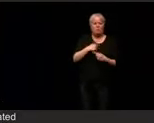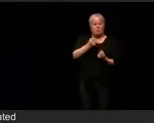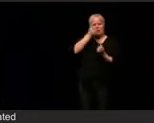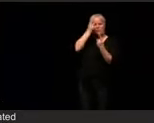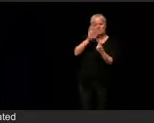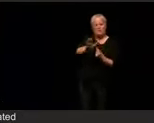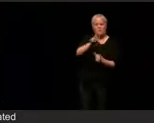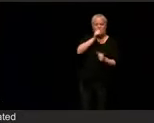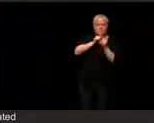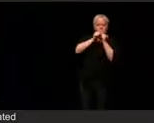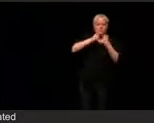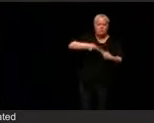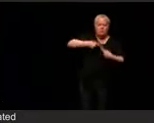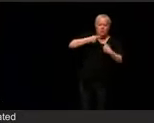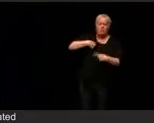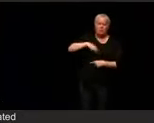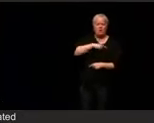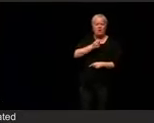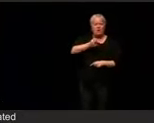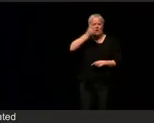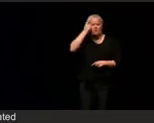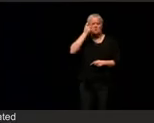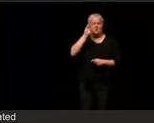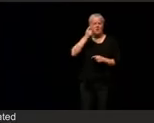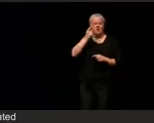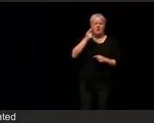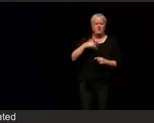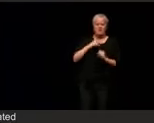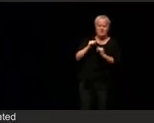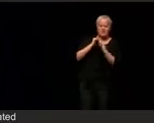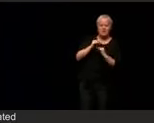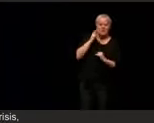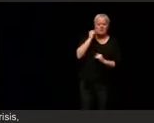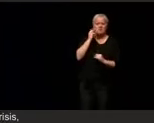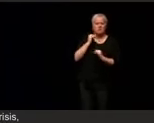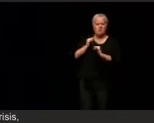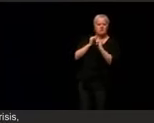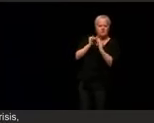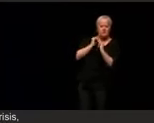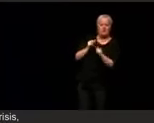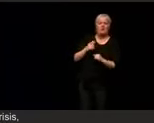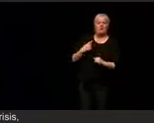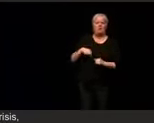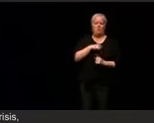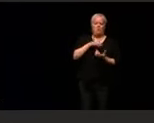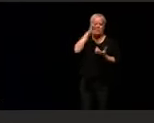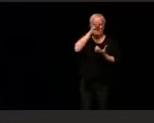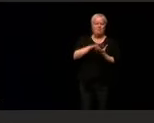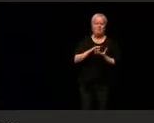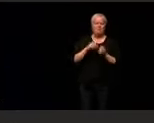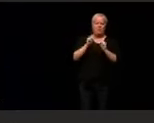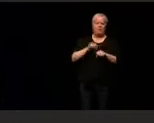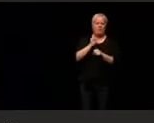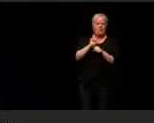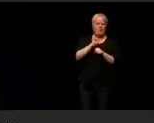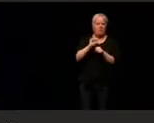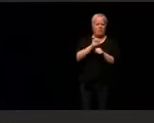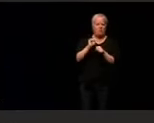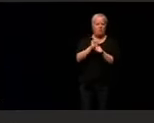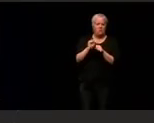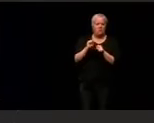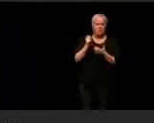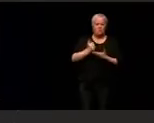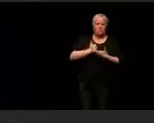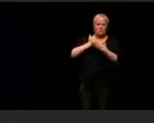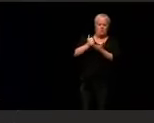authentically to solve their challenges. We believe, as Democrats, that our diversity is a